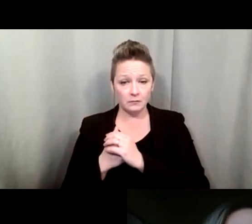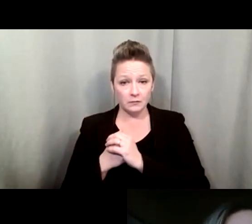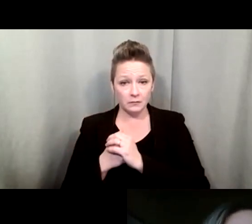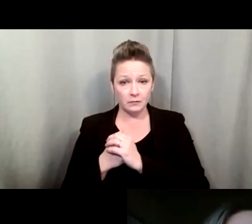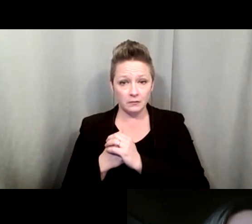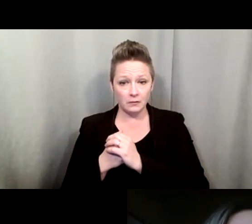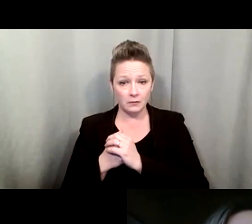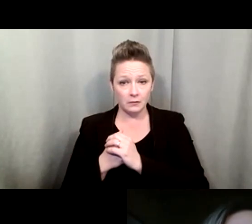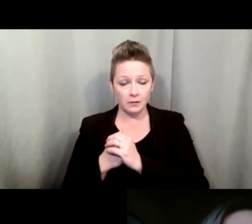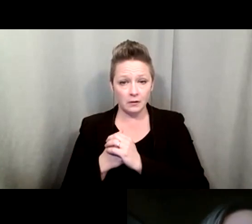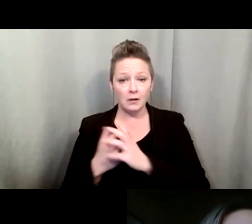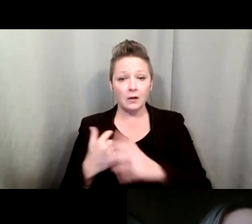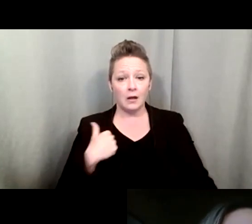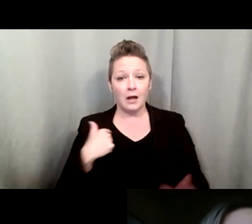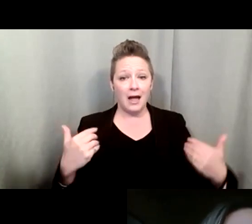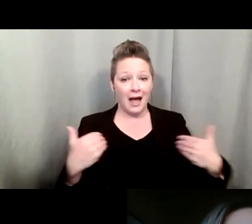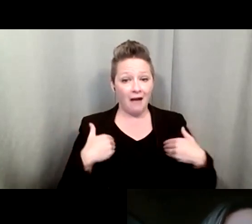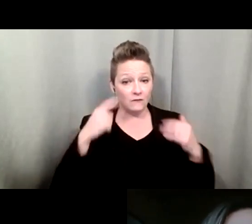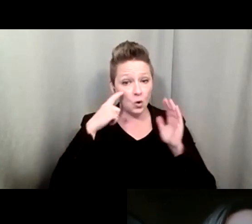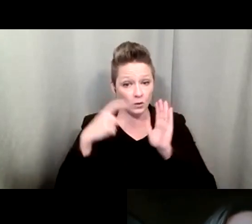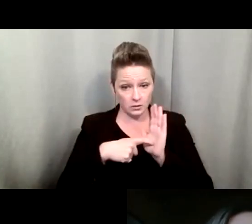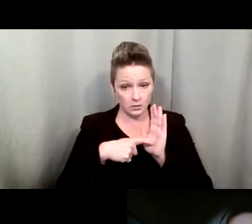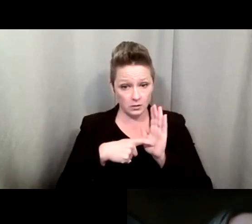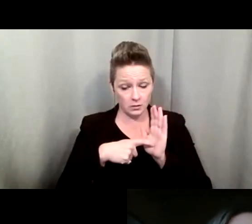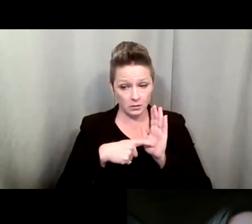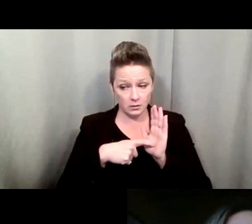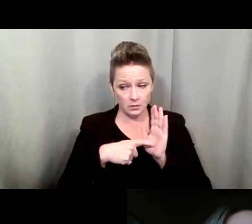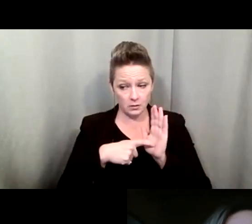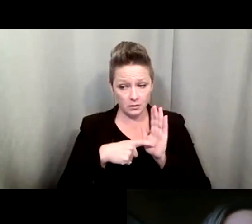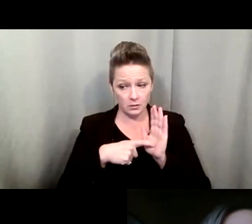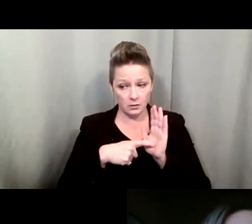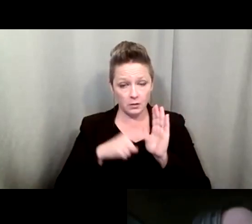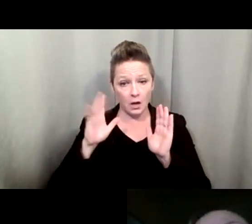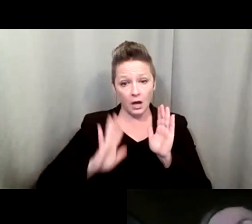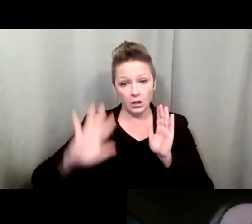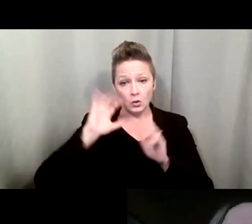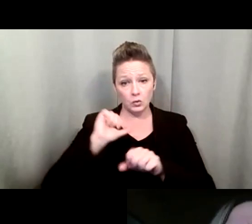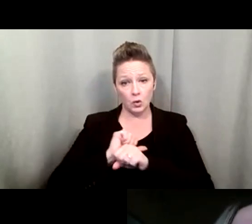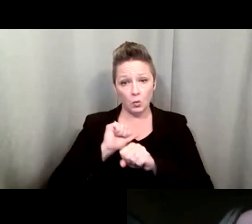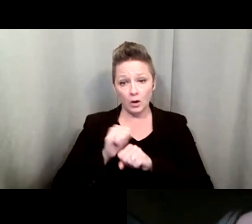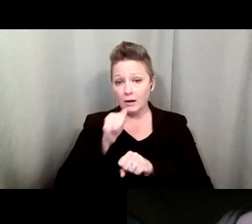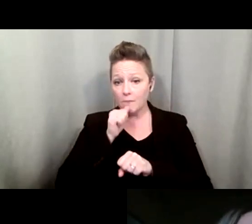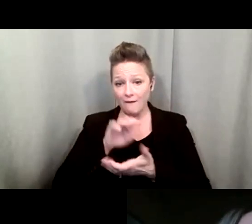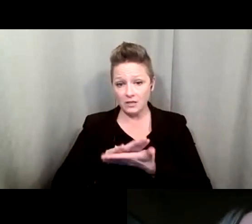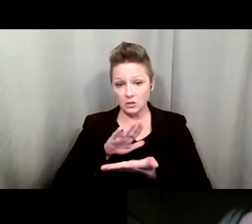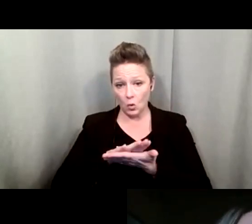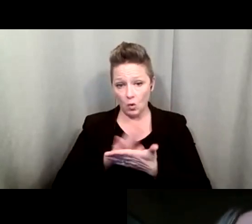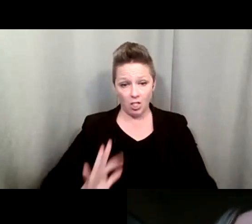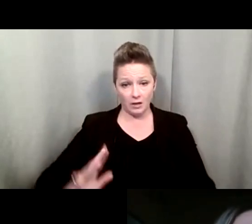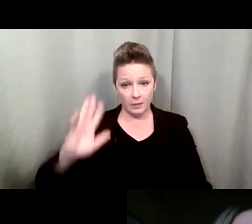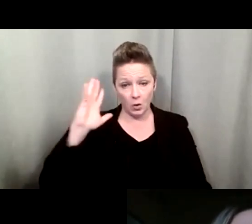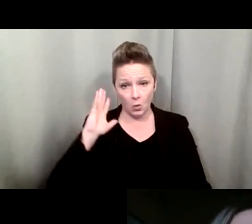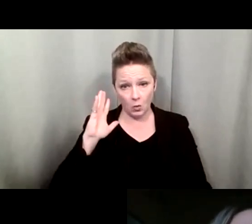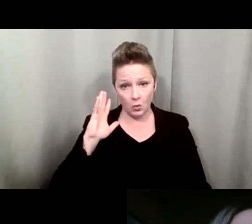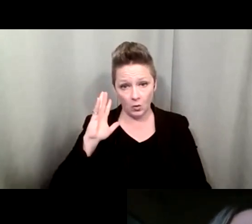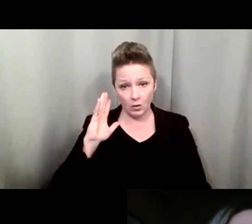But I have noticed with when I used to work at a private school a long time ago, I used